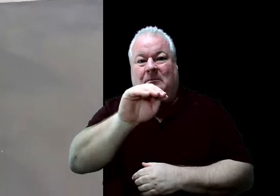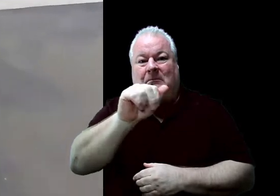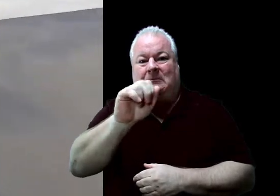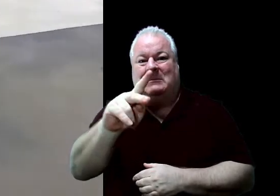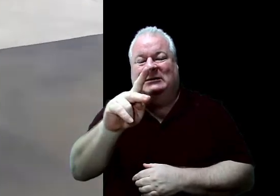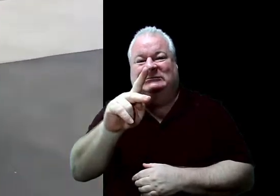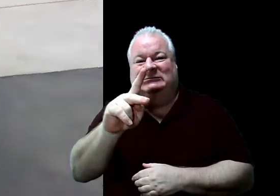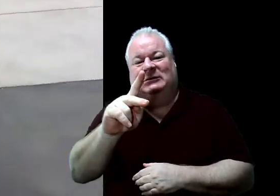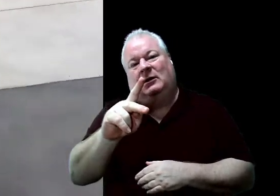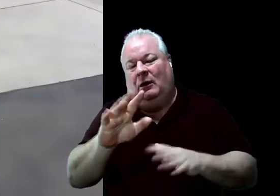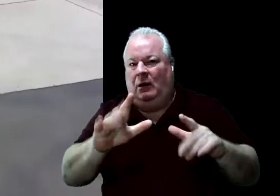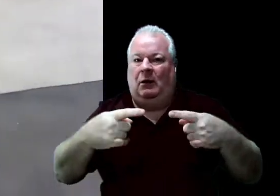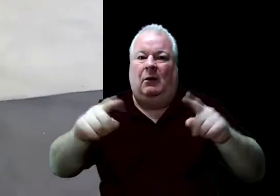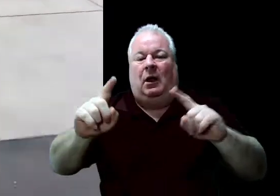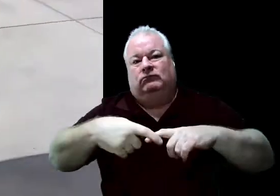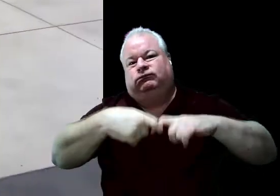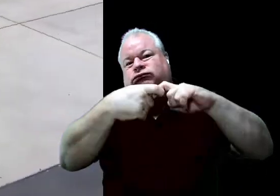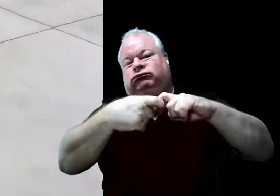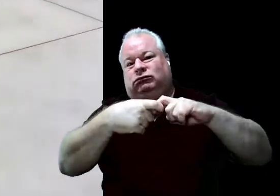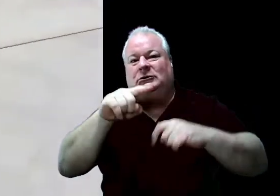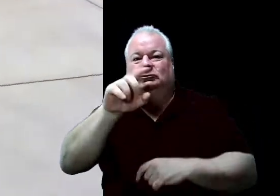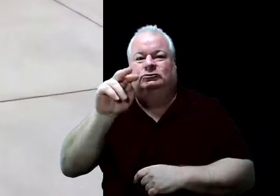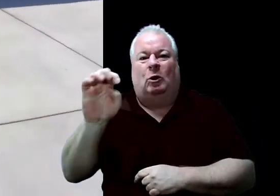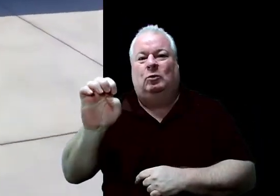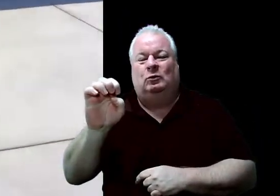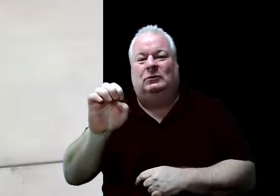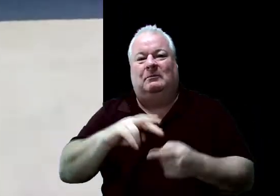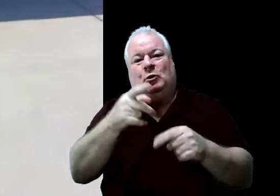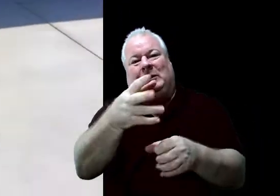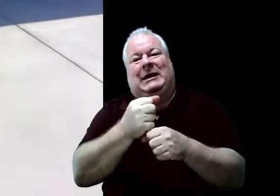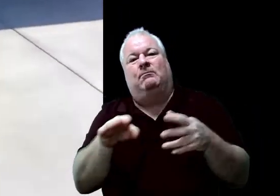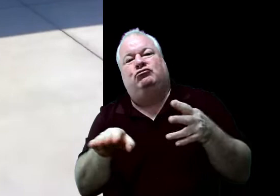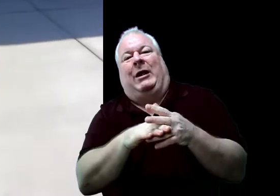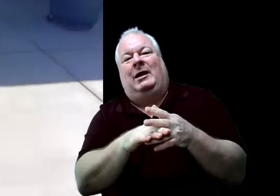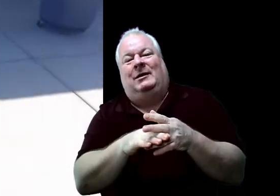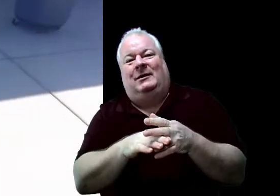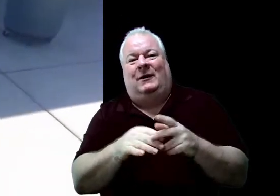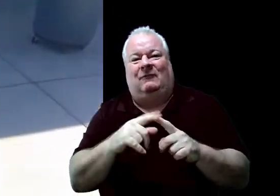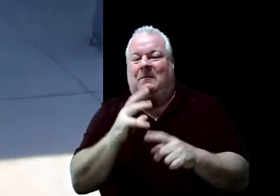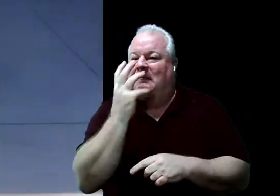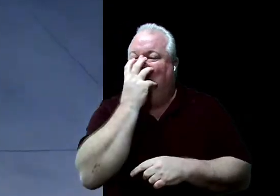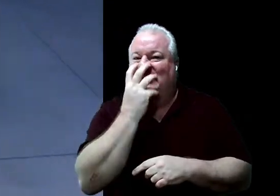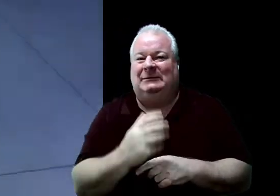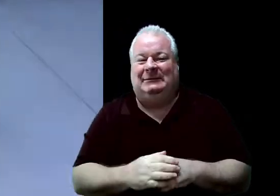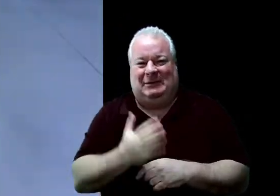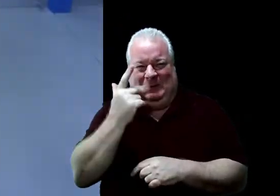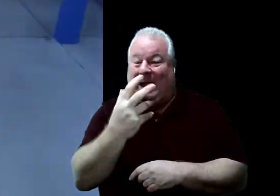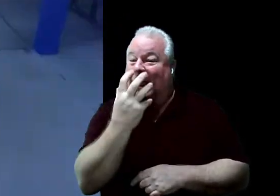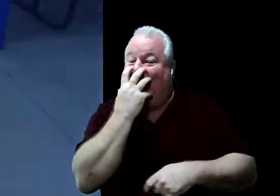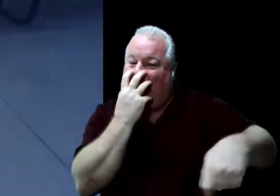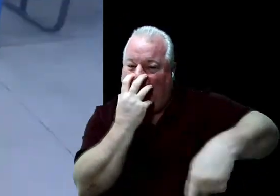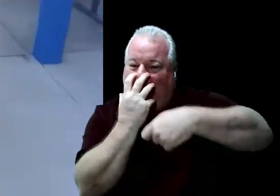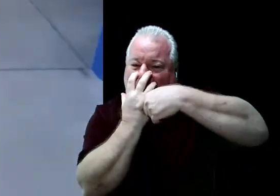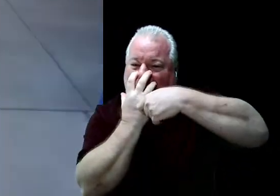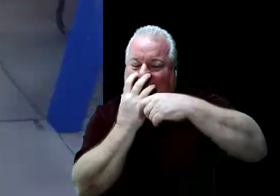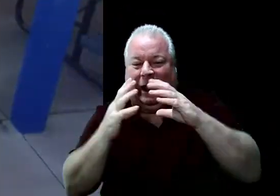break zone. That's right. Still haven't figured out how to eat with